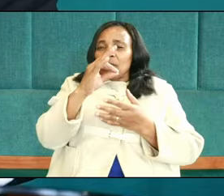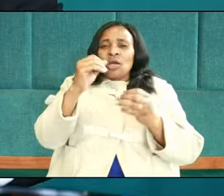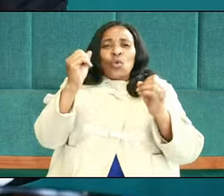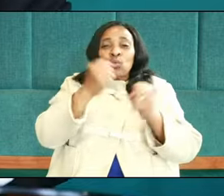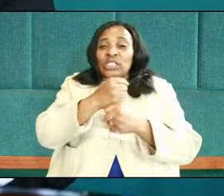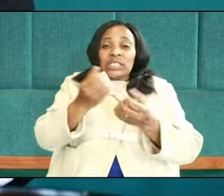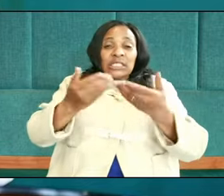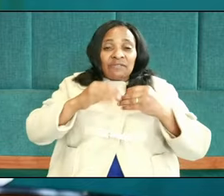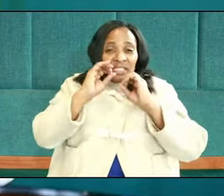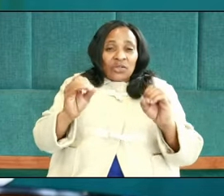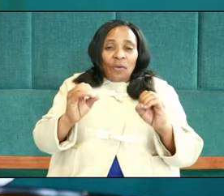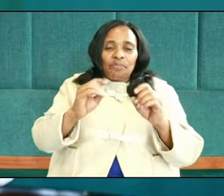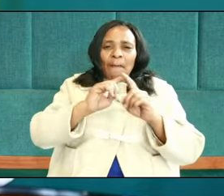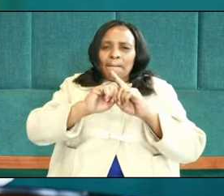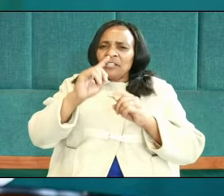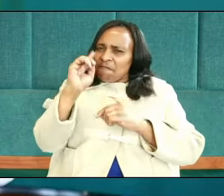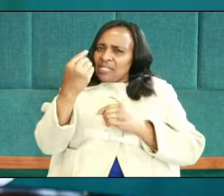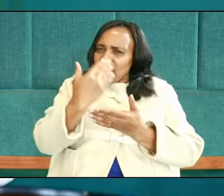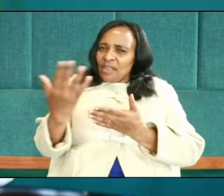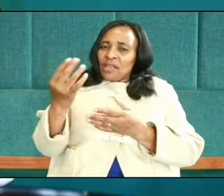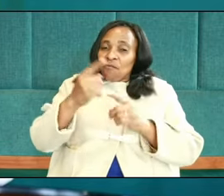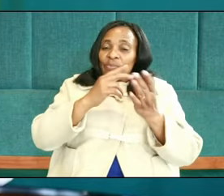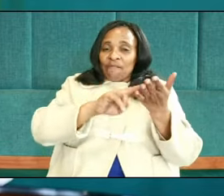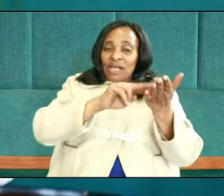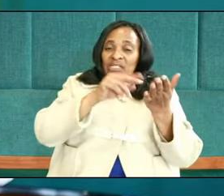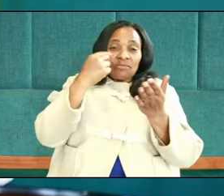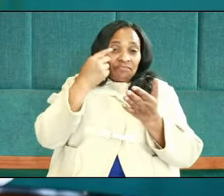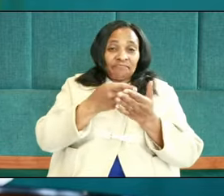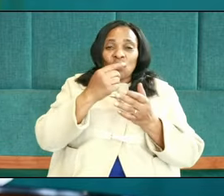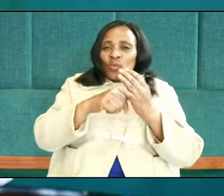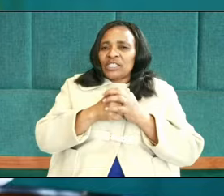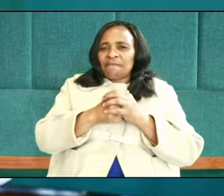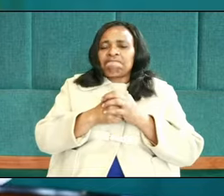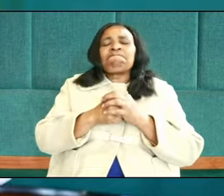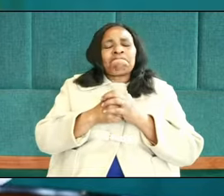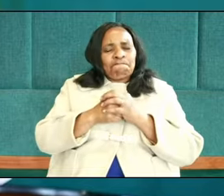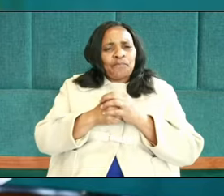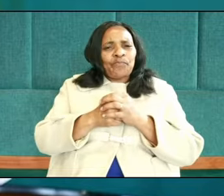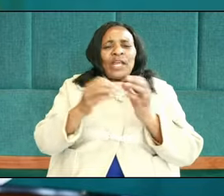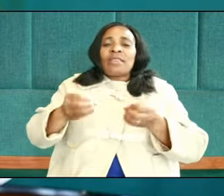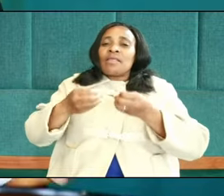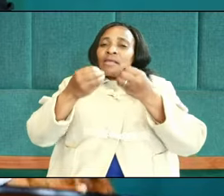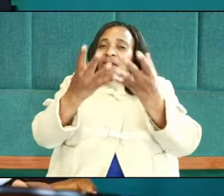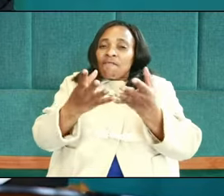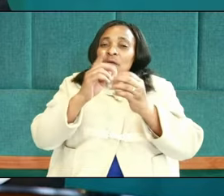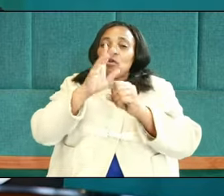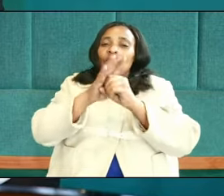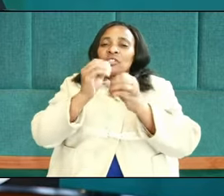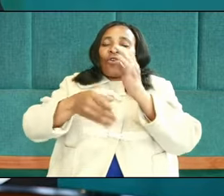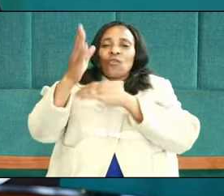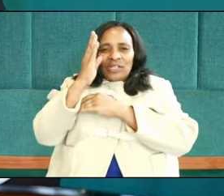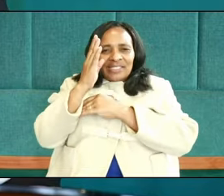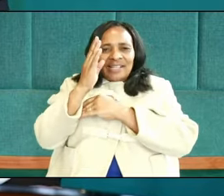you did not receive? So the first thing from the text we see is that they did not gain the promises of God, they did